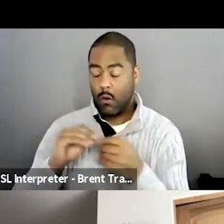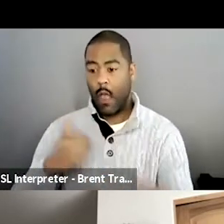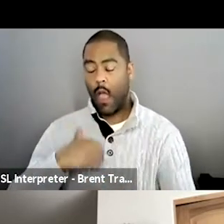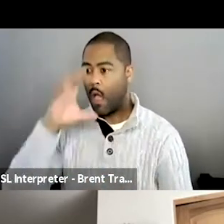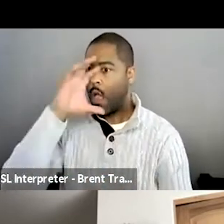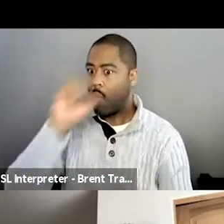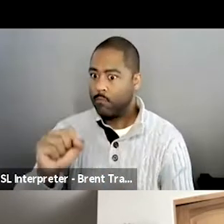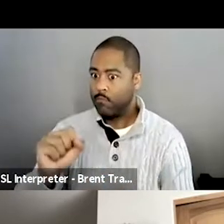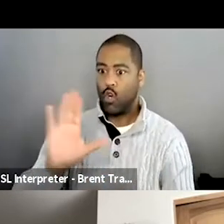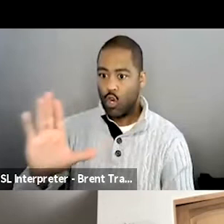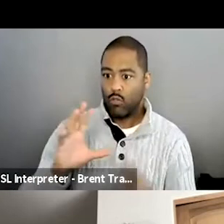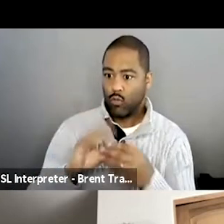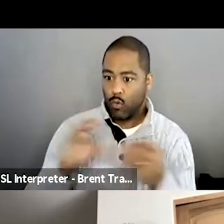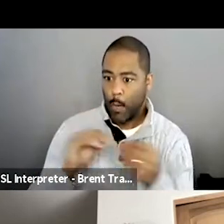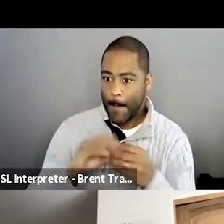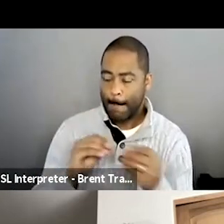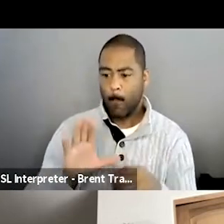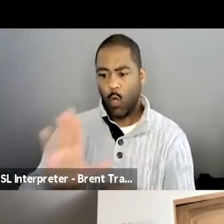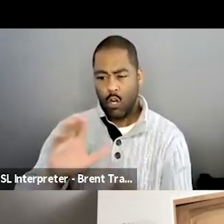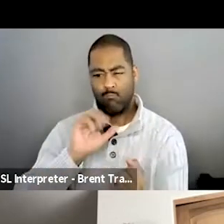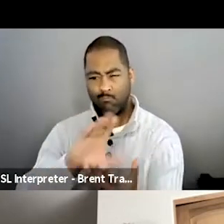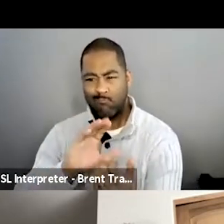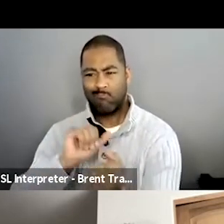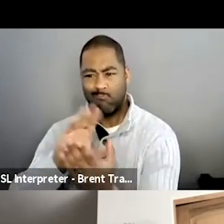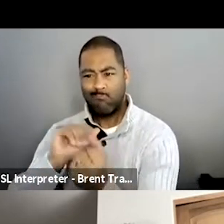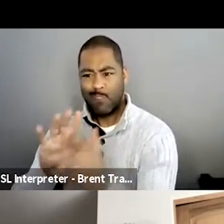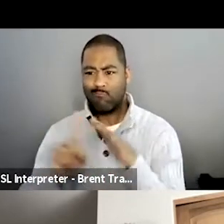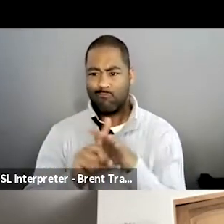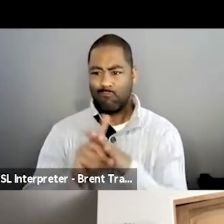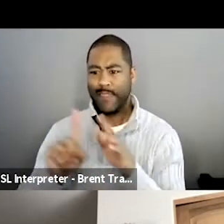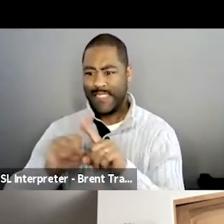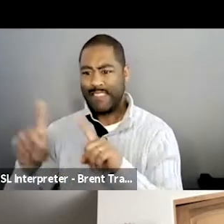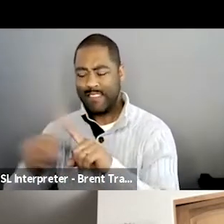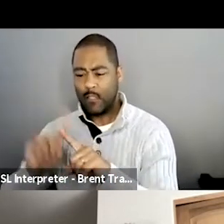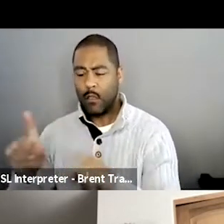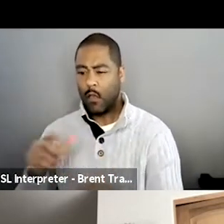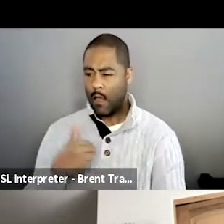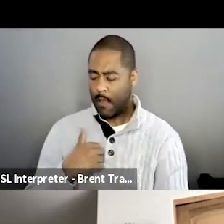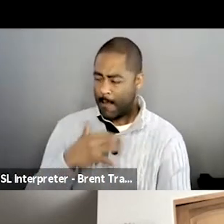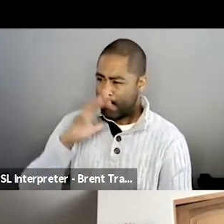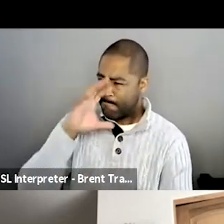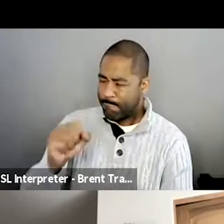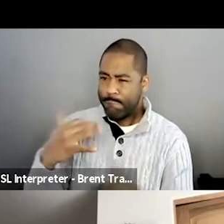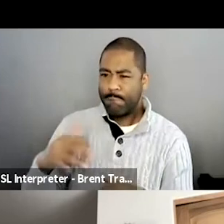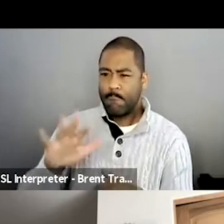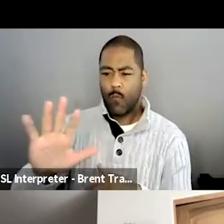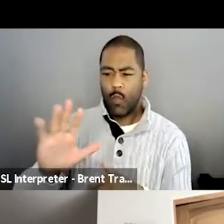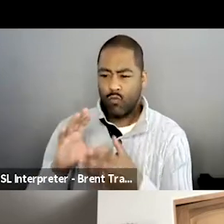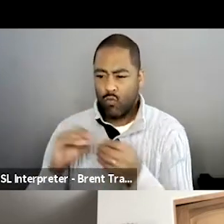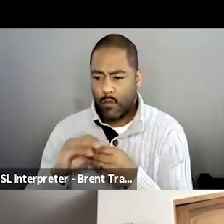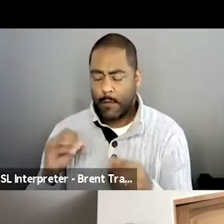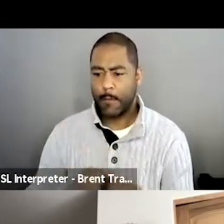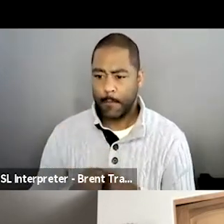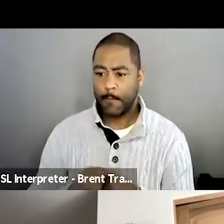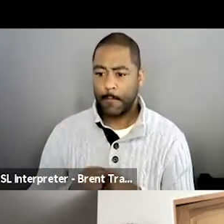dealing with. By the end of it, I really felt like having a disability made a difference